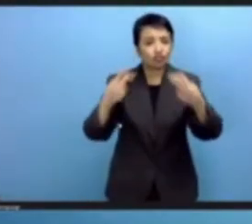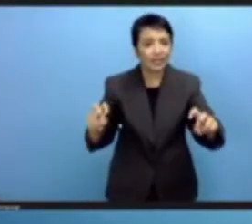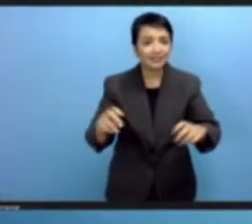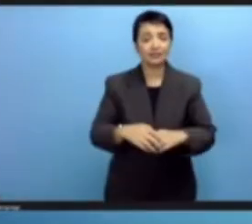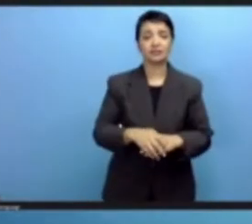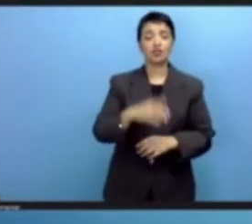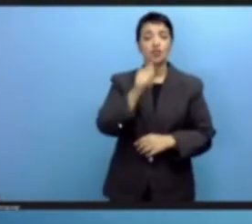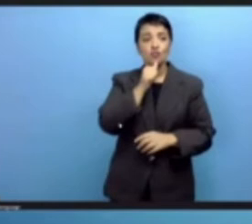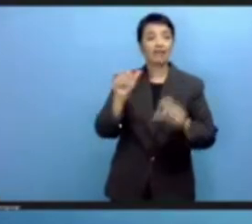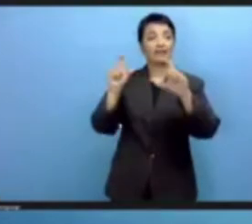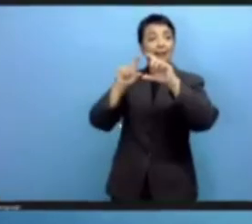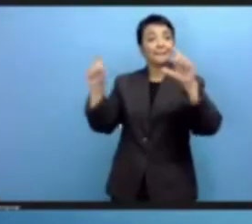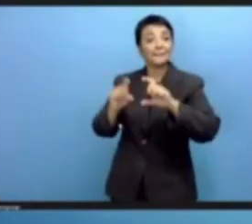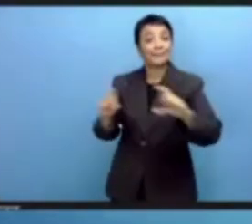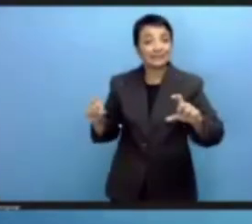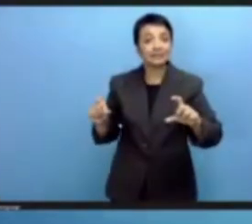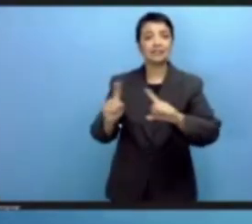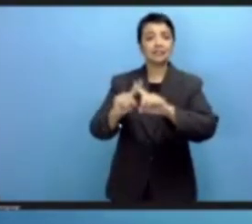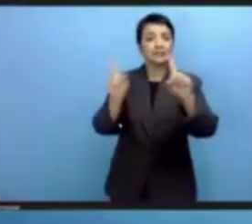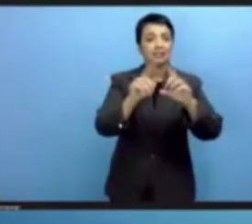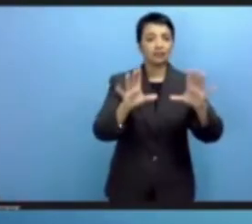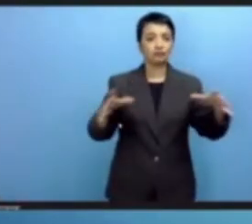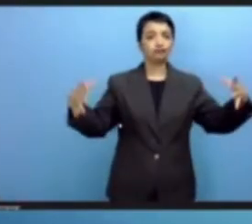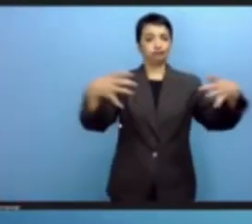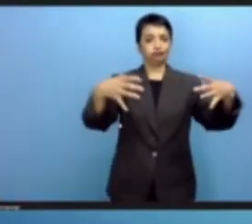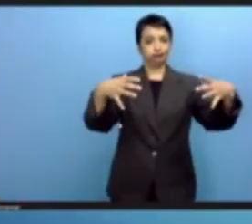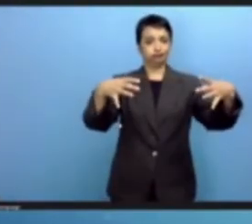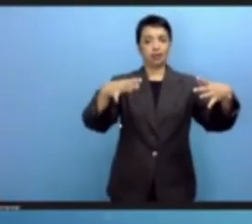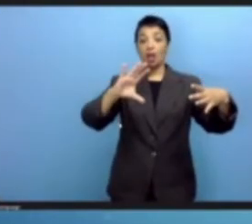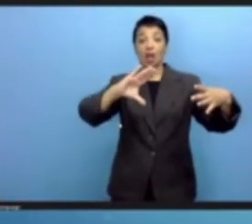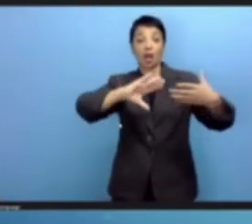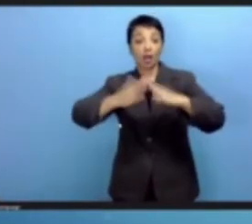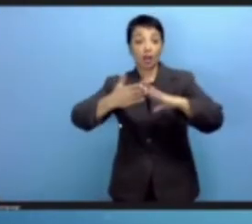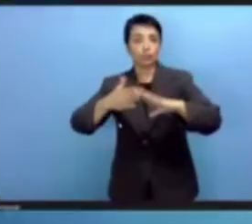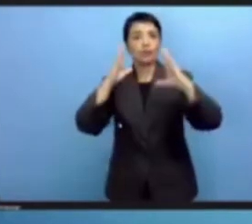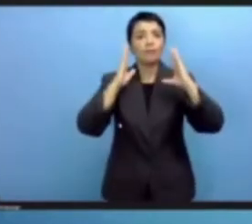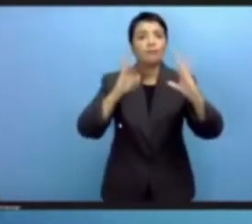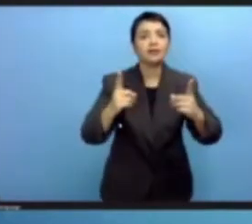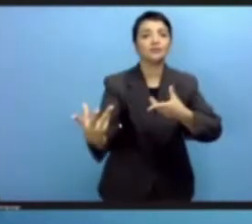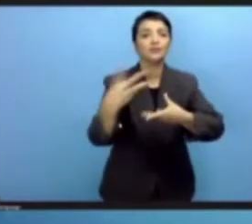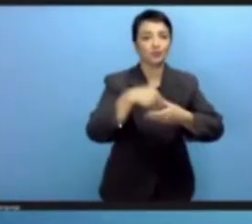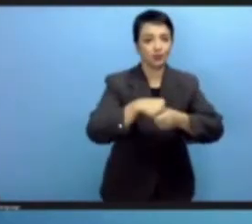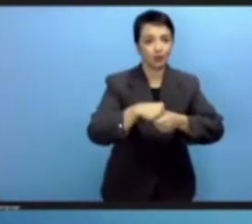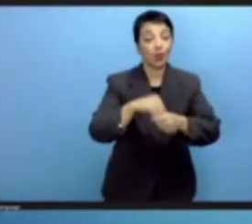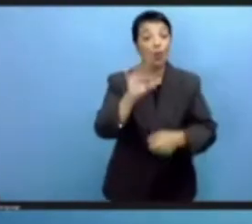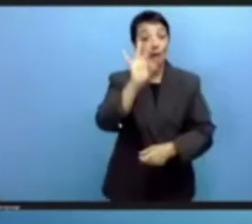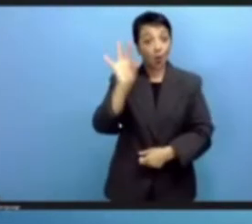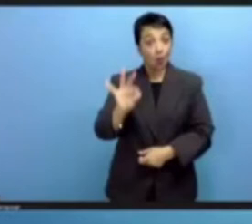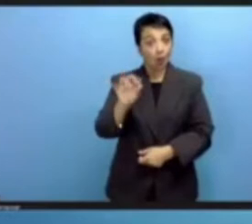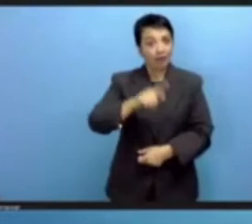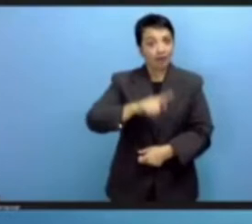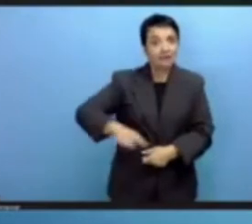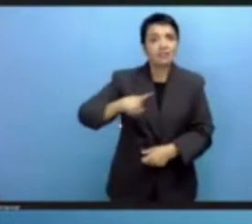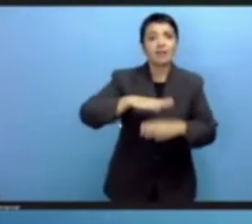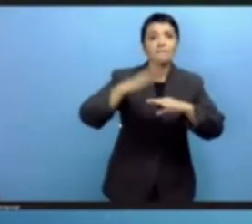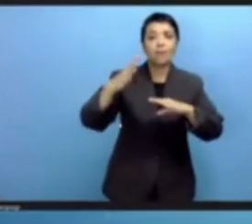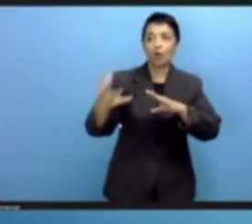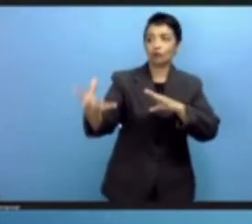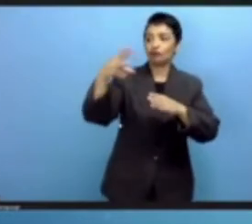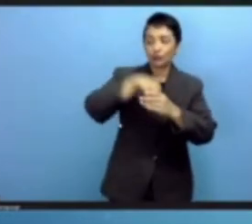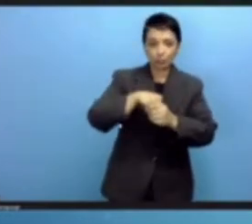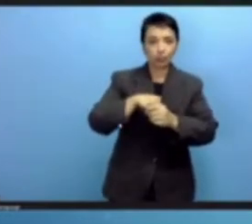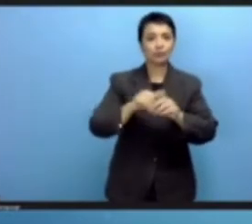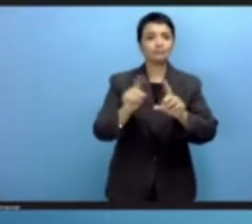from the tech sector, from civil society have a role to play, not only in bringing more nuance, more